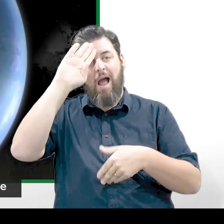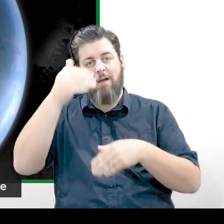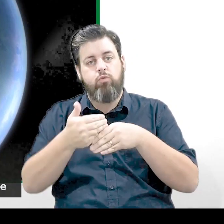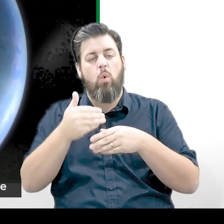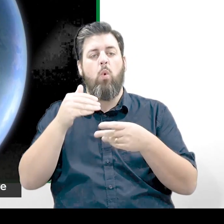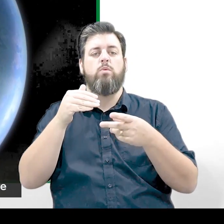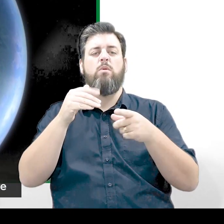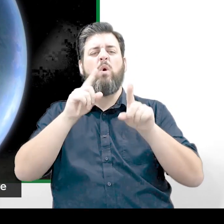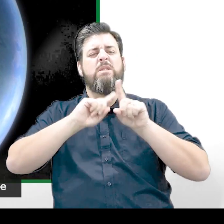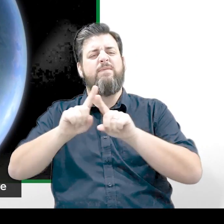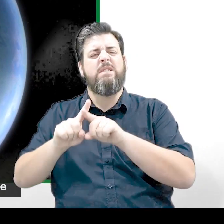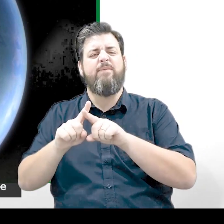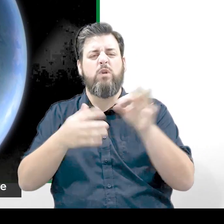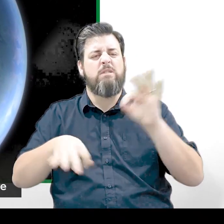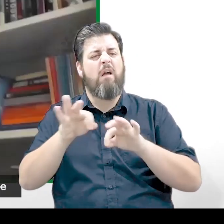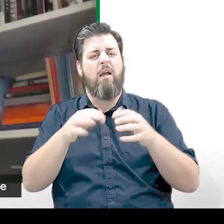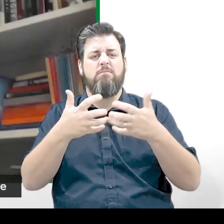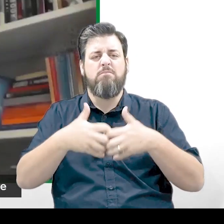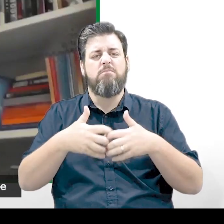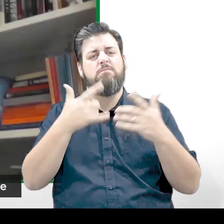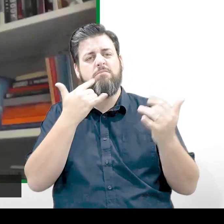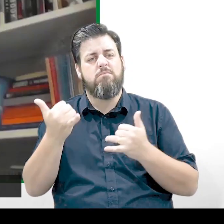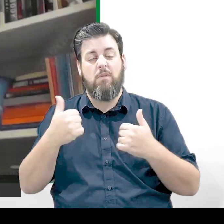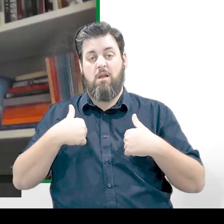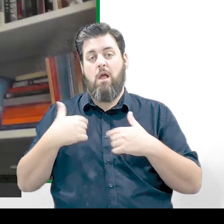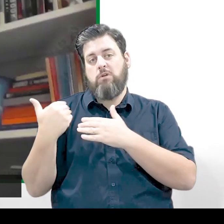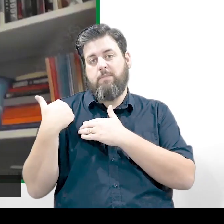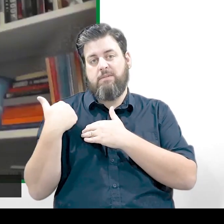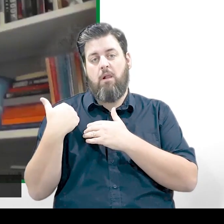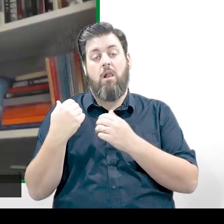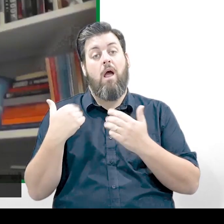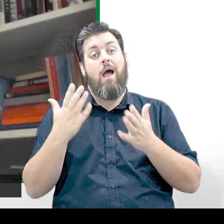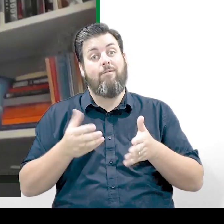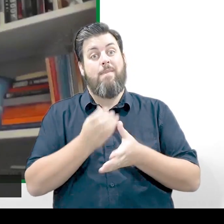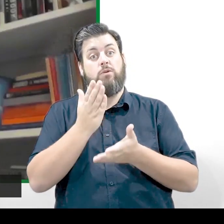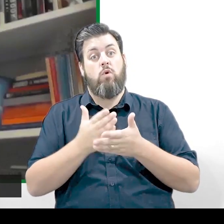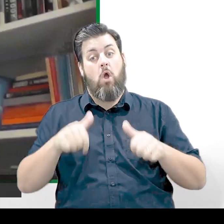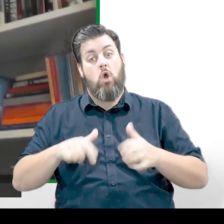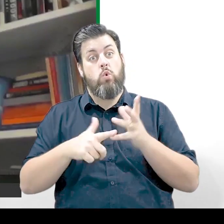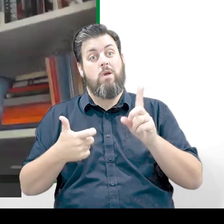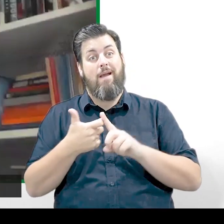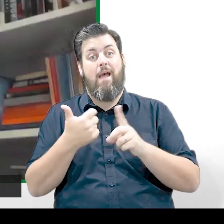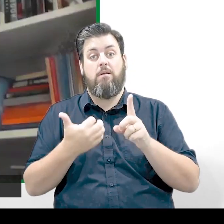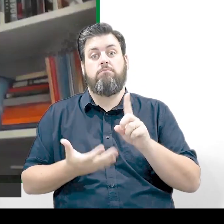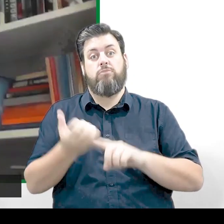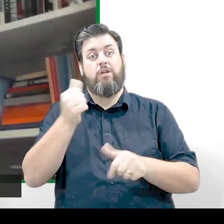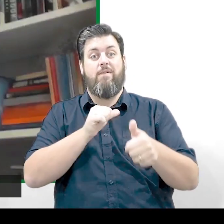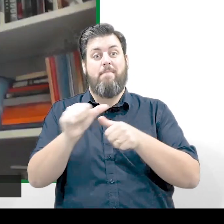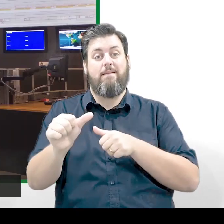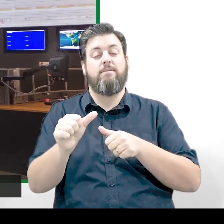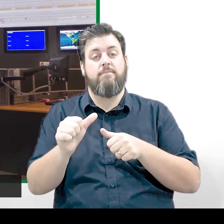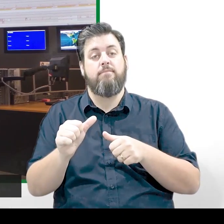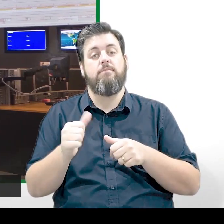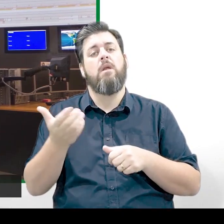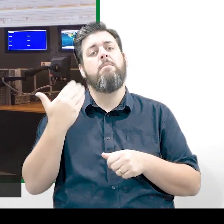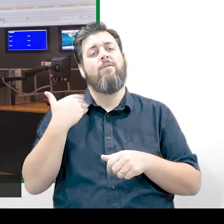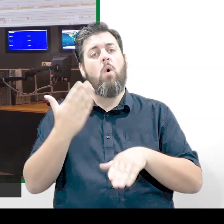science that happens up there in the UK. So I have to make sure that we here in the UK get the best we can out of it. I